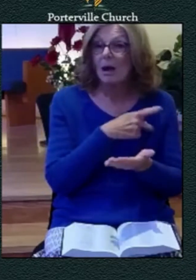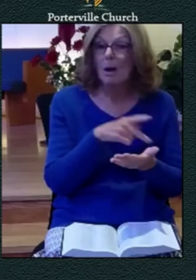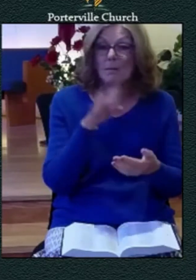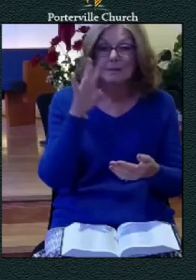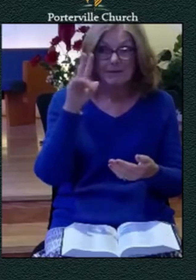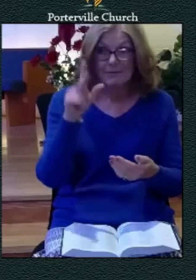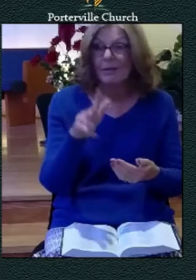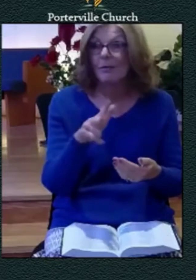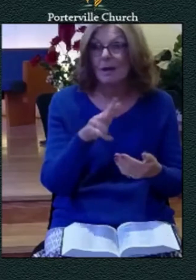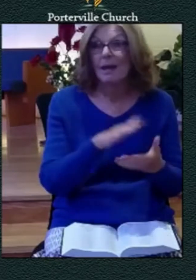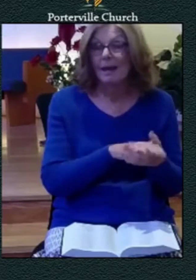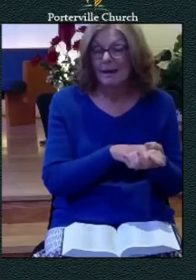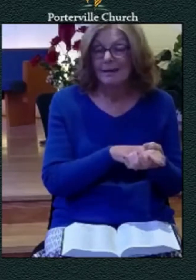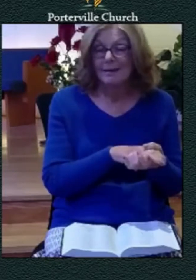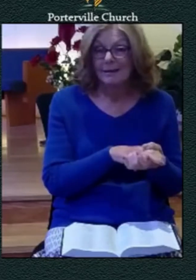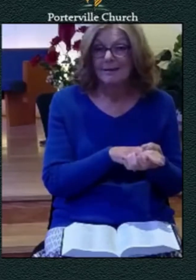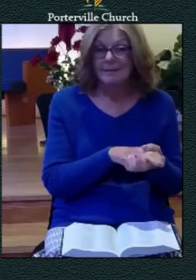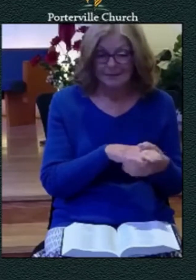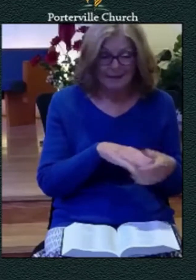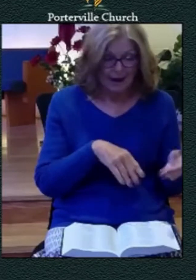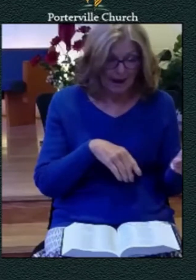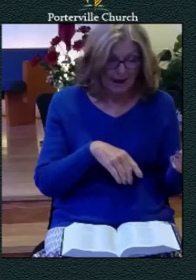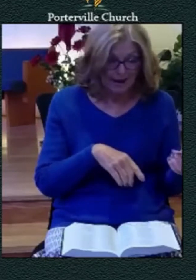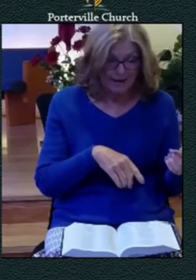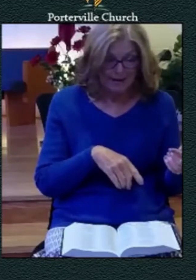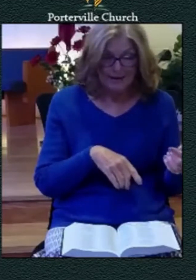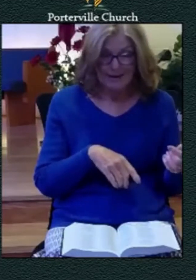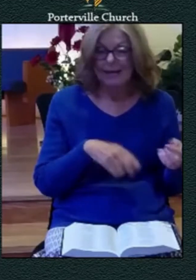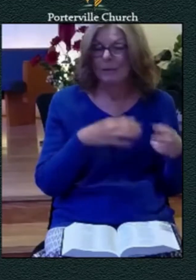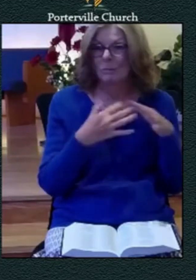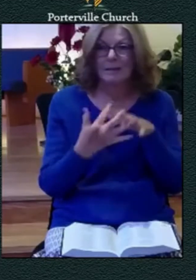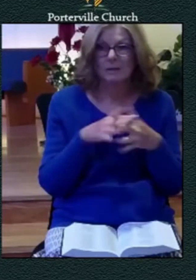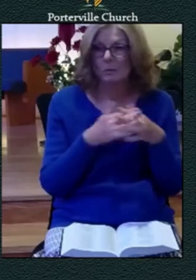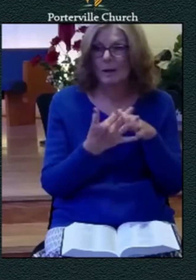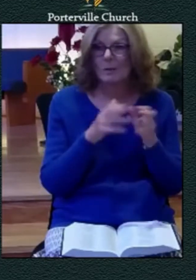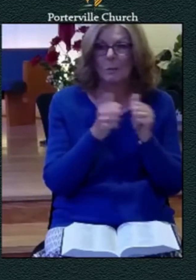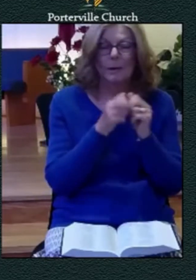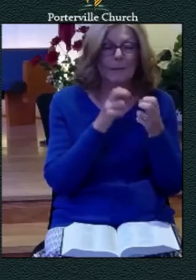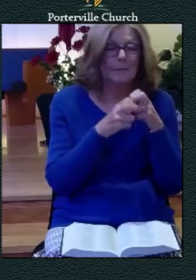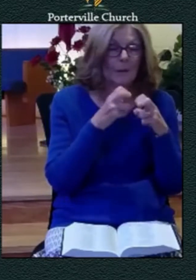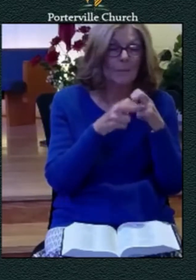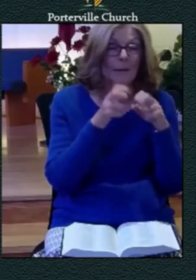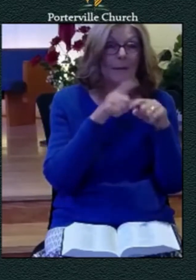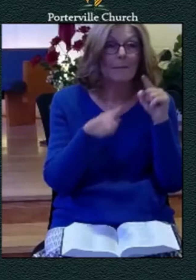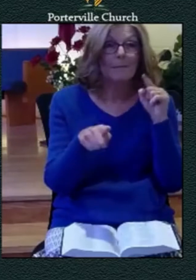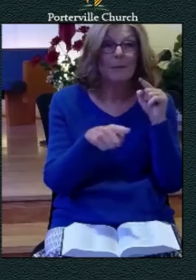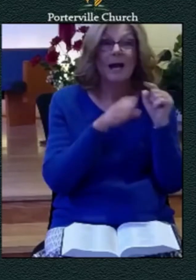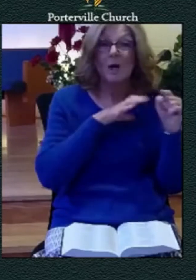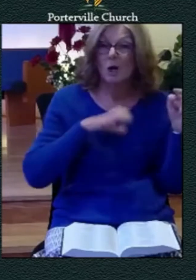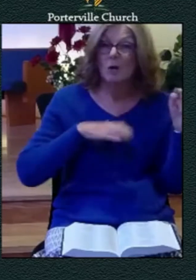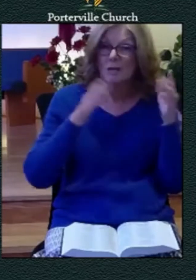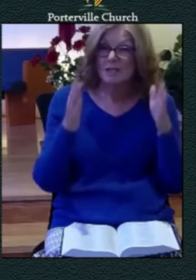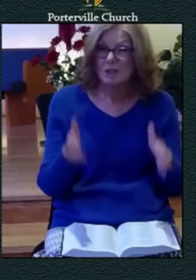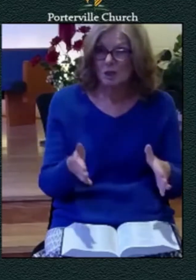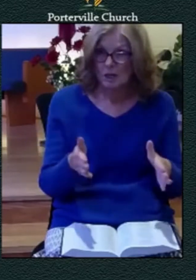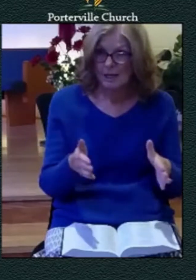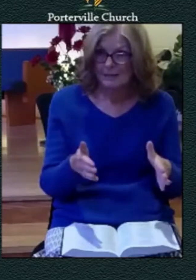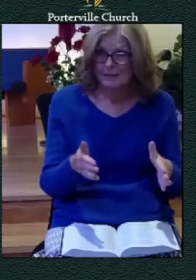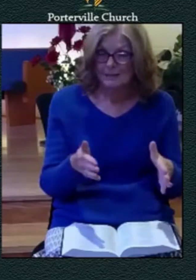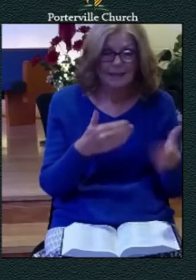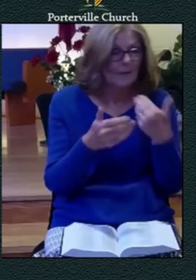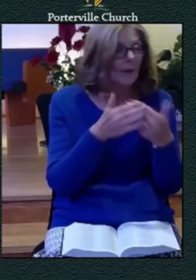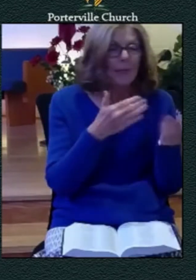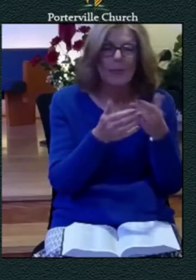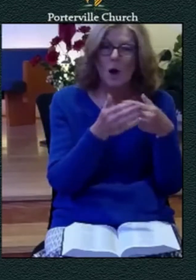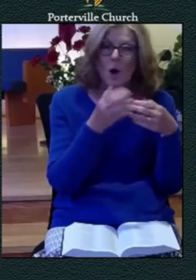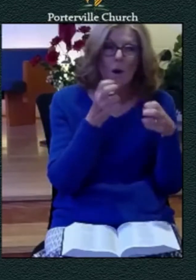that but it does mean that the christian has found insight about the god who made